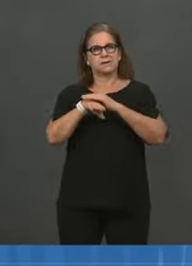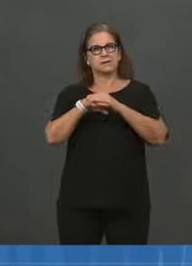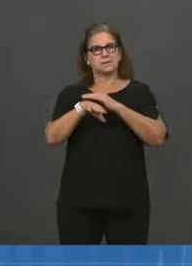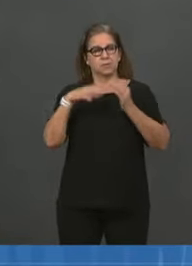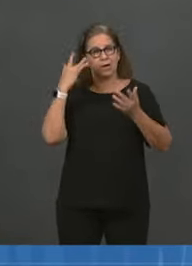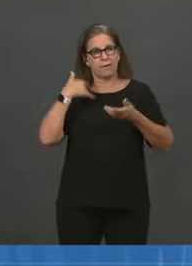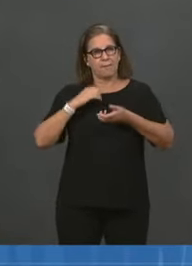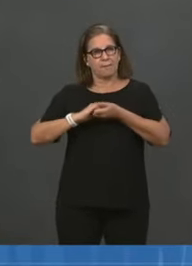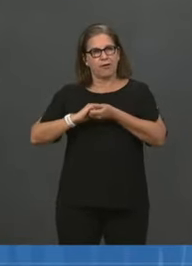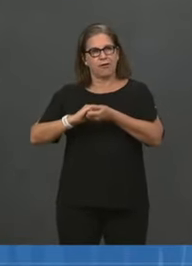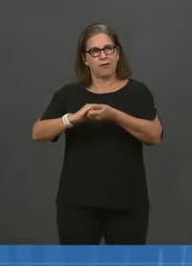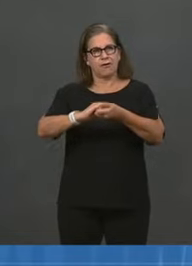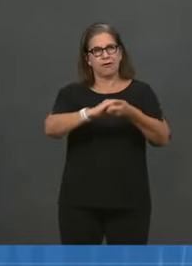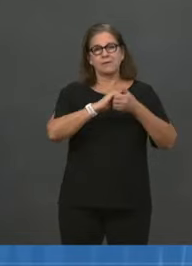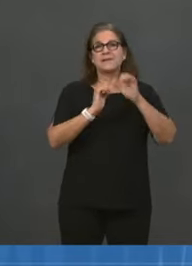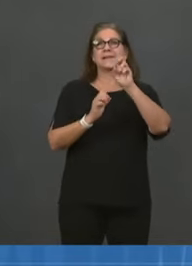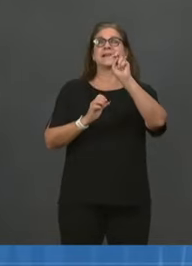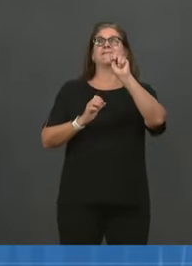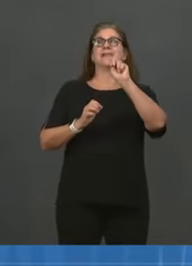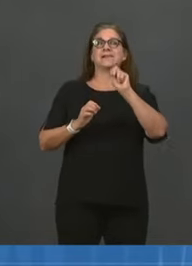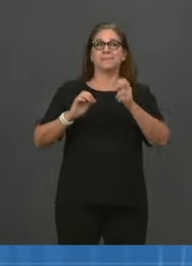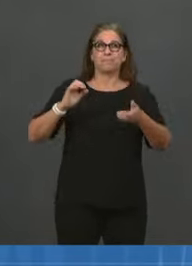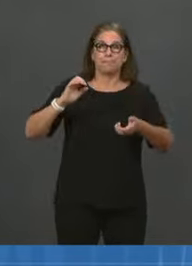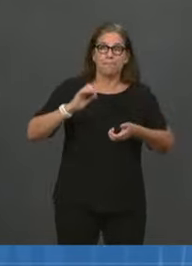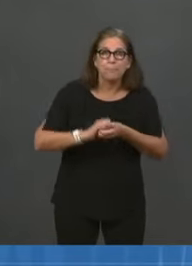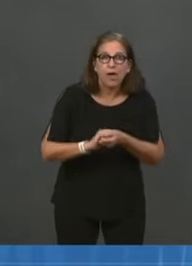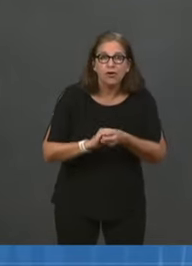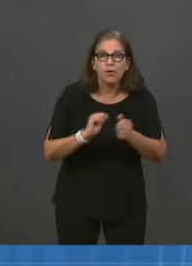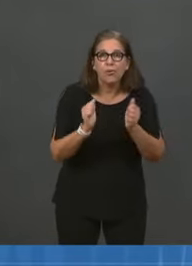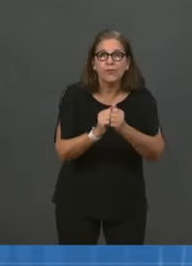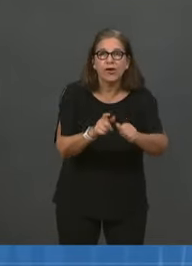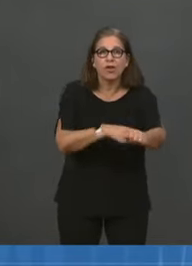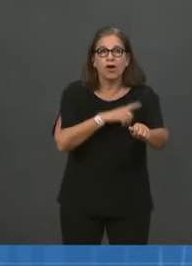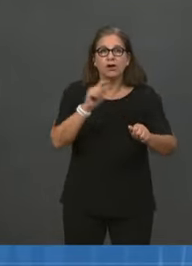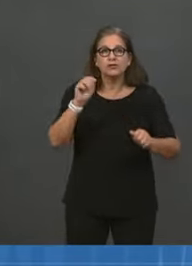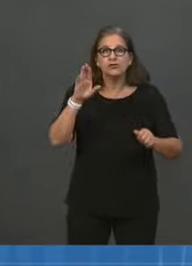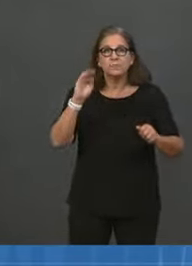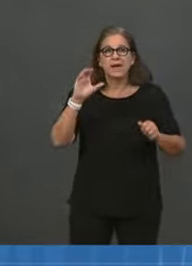can get their shots, their booster shots, quickly and conveniently.